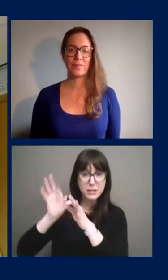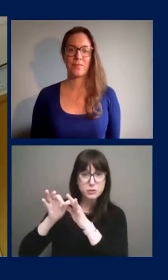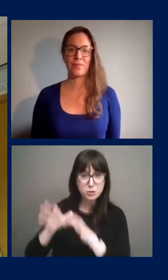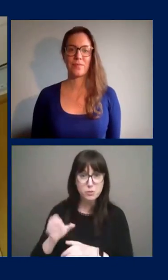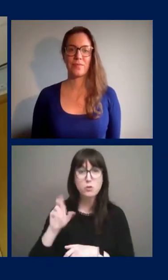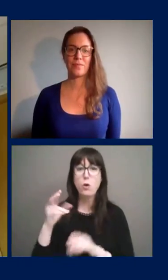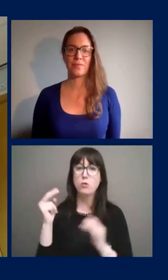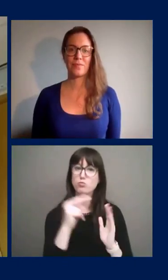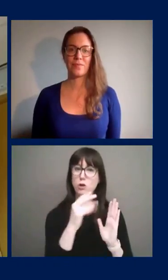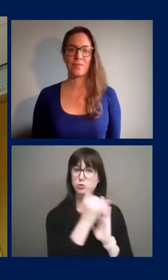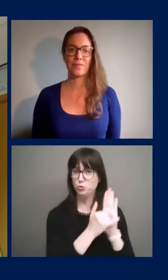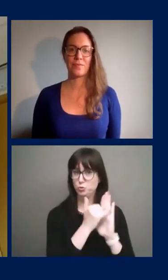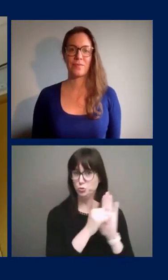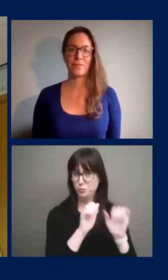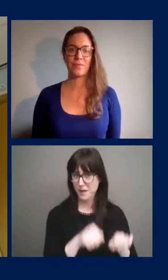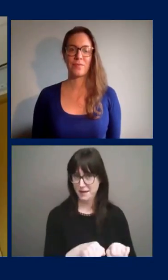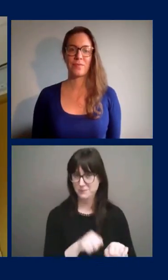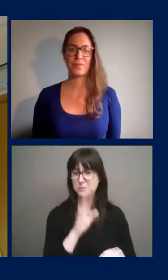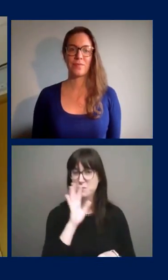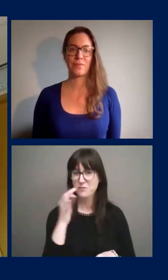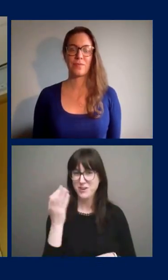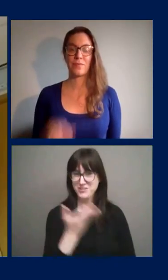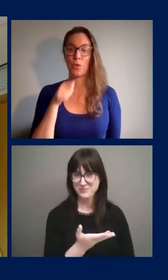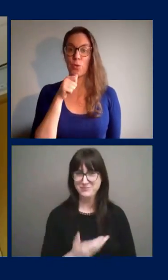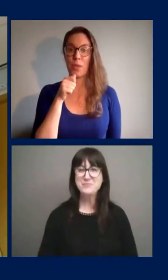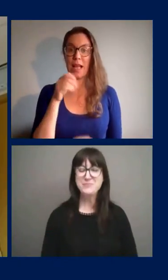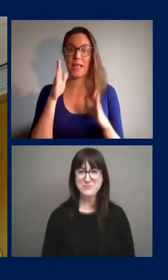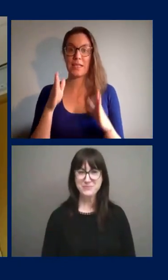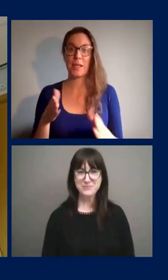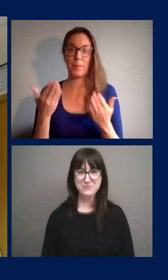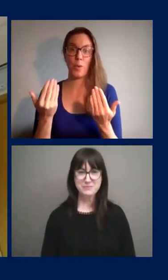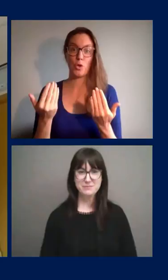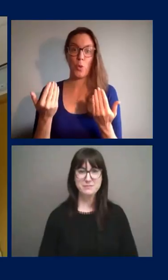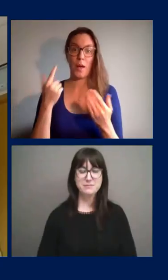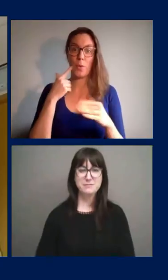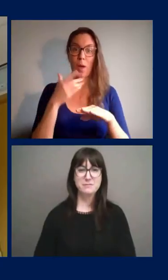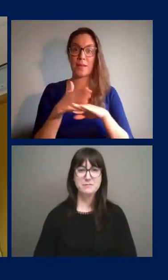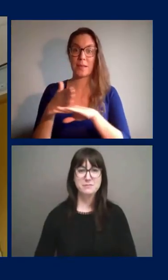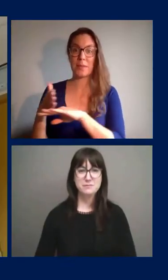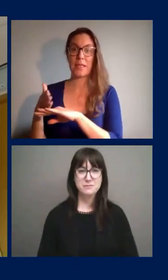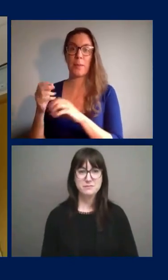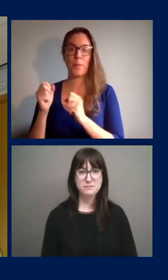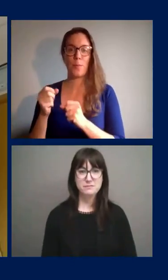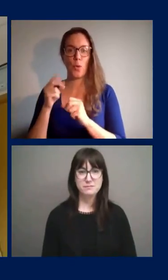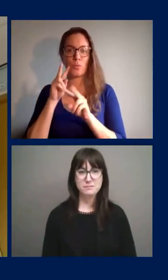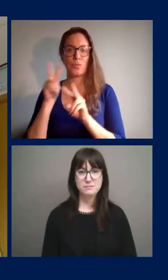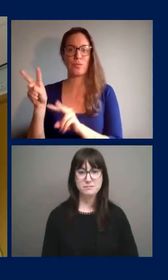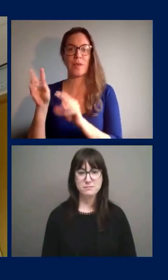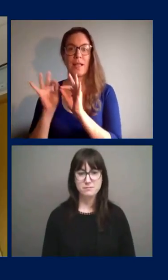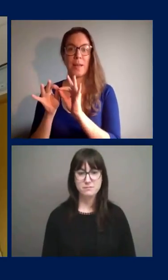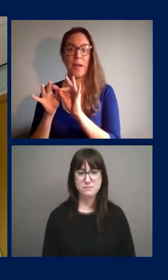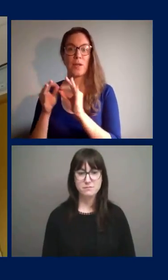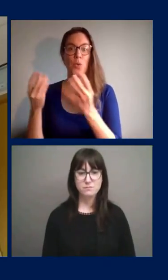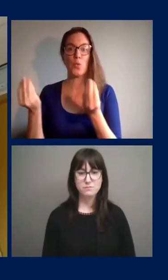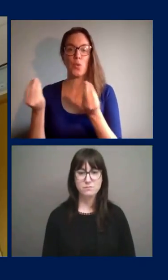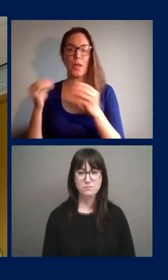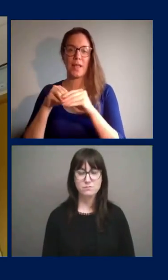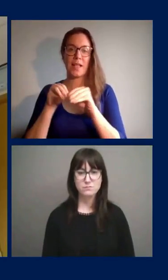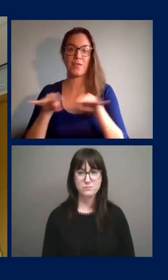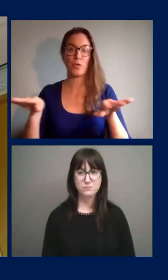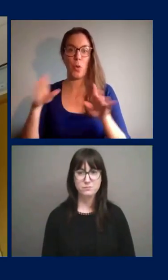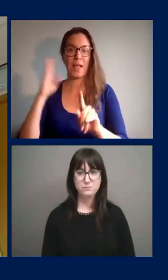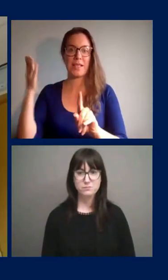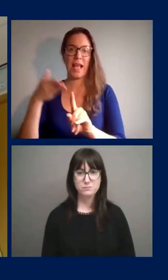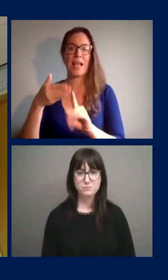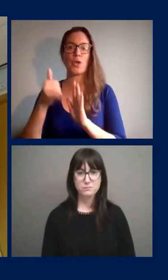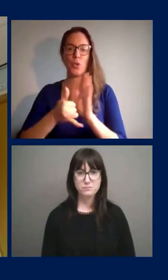street. Les journalistes ayant des besoins en masseurs d'accessibilité peuvent avoir recours aux interprètes ou suivre les diffusions en direct sur YouTube.